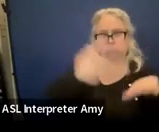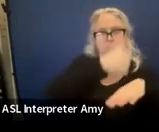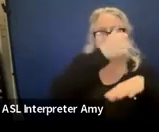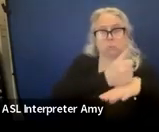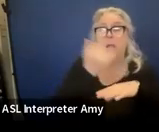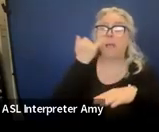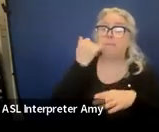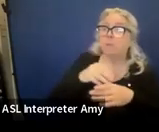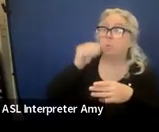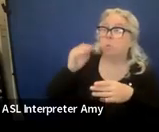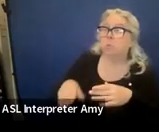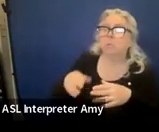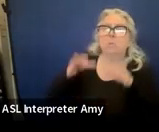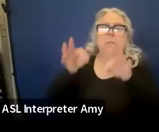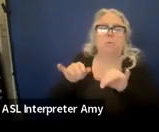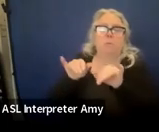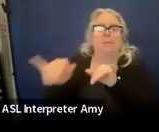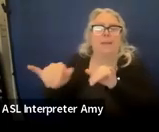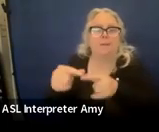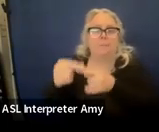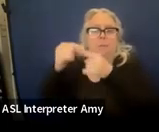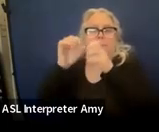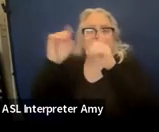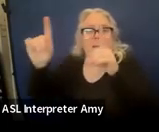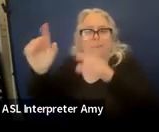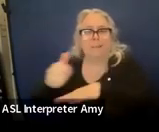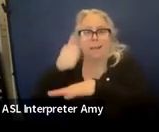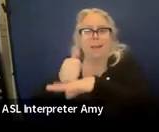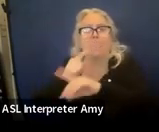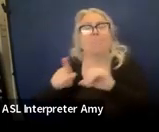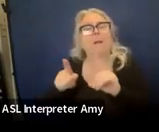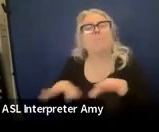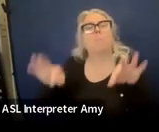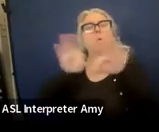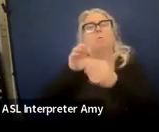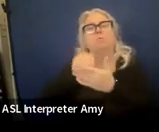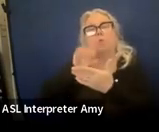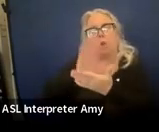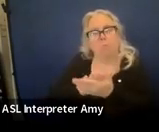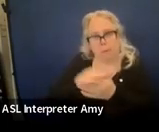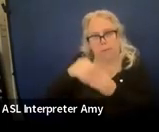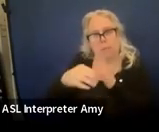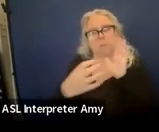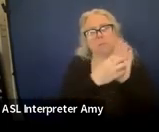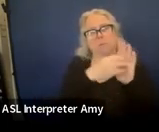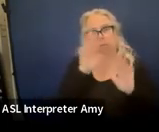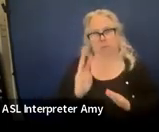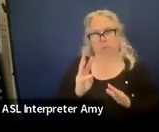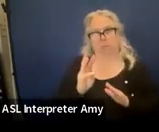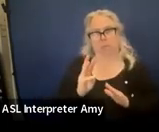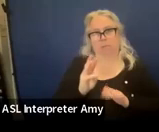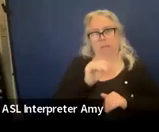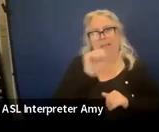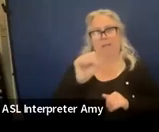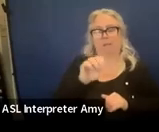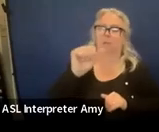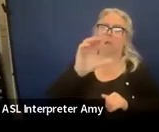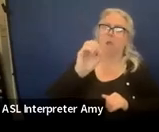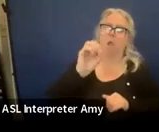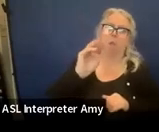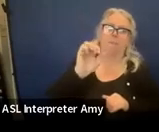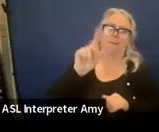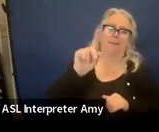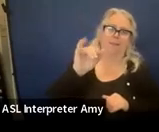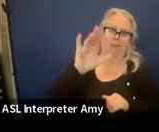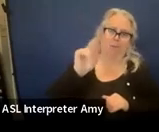stay in the special ed setting, that would be okay, but make sure to document that in section six as an accommodation so that they have